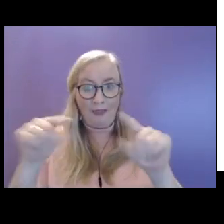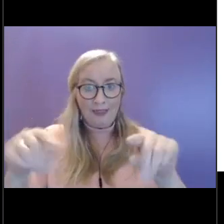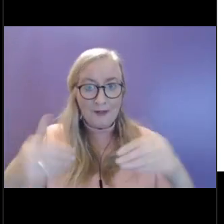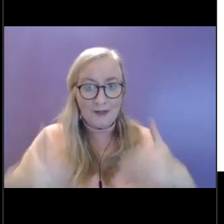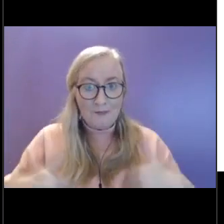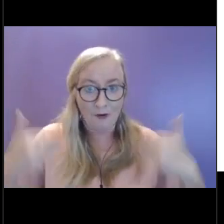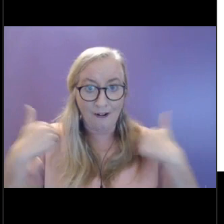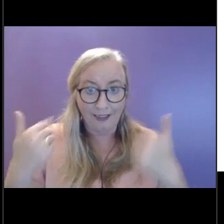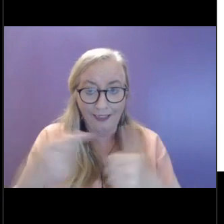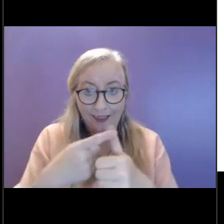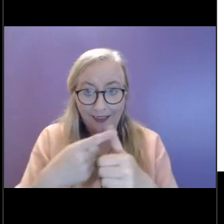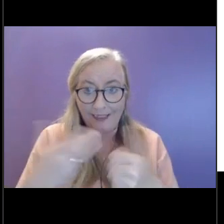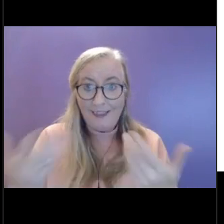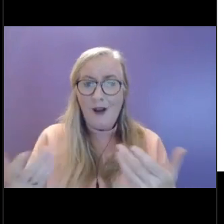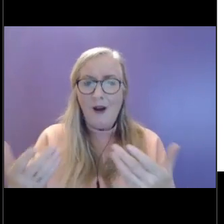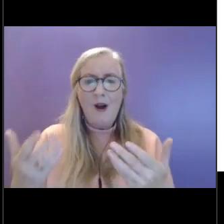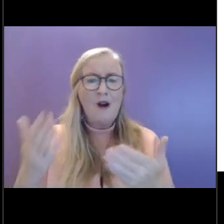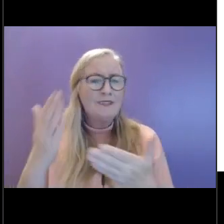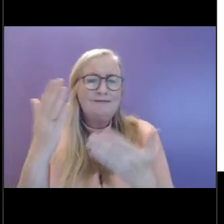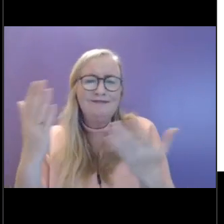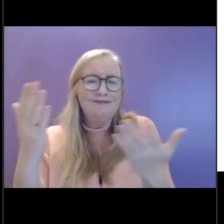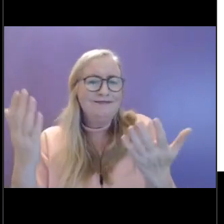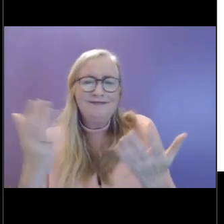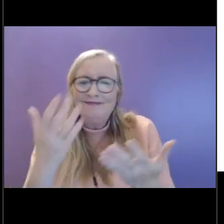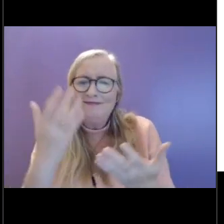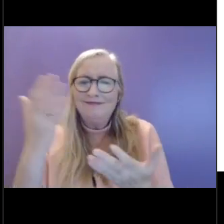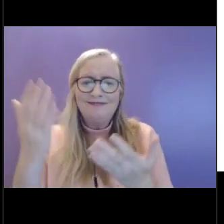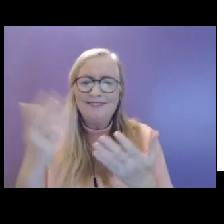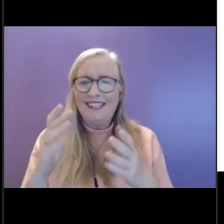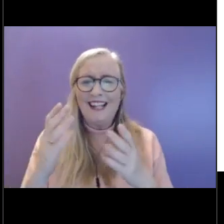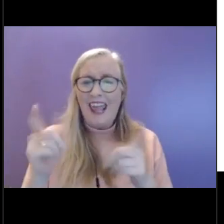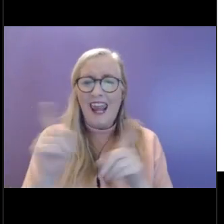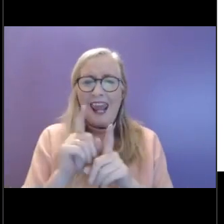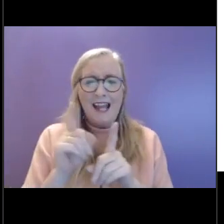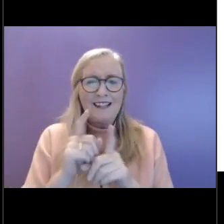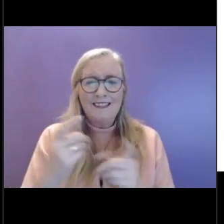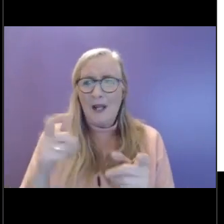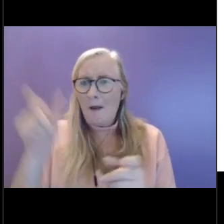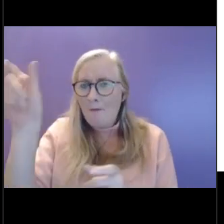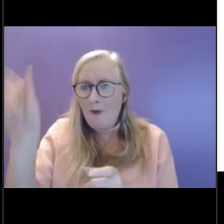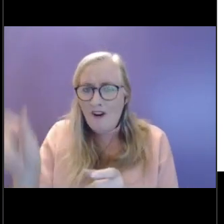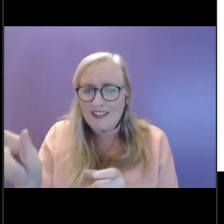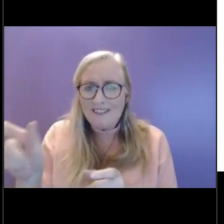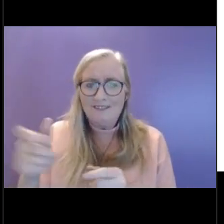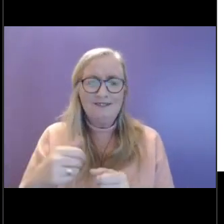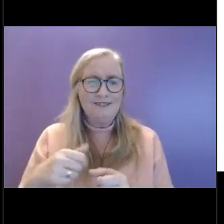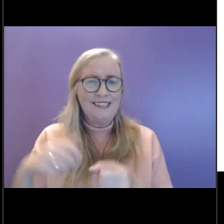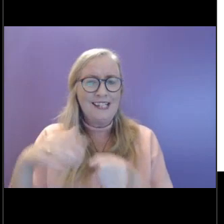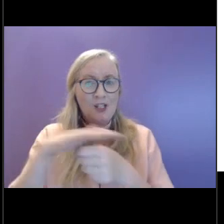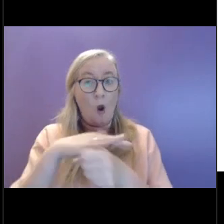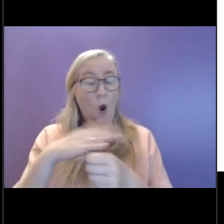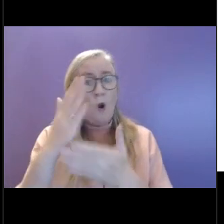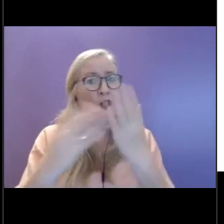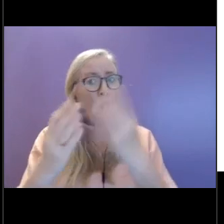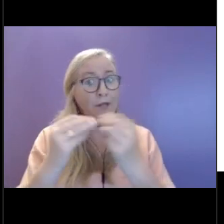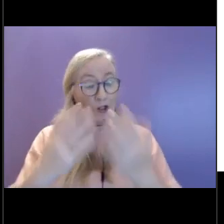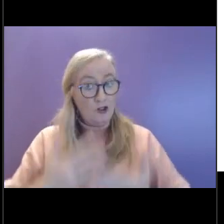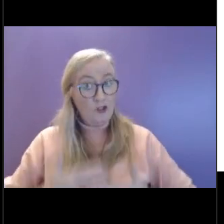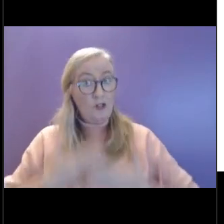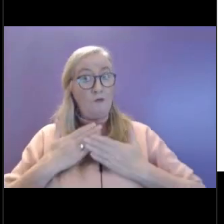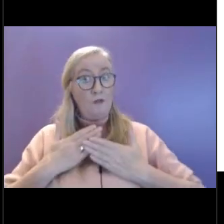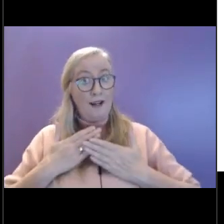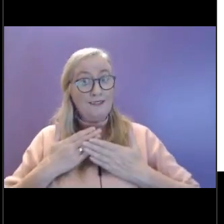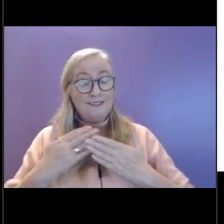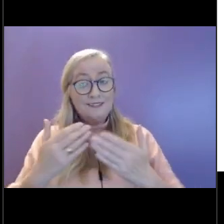don't know, something timeless. Or, you know, something about a person or a situation or something that really surprised you. Perhaps